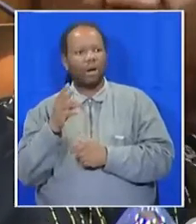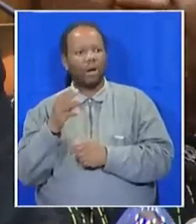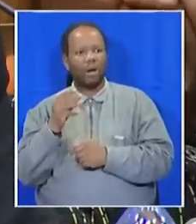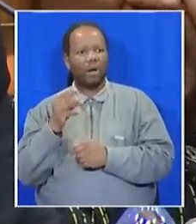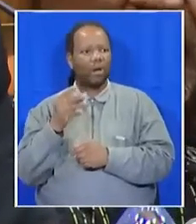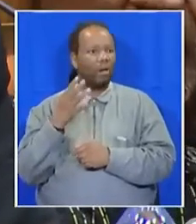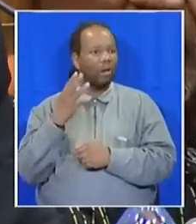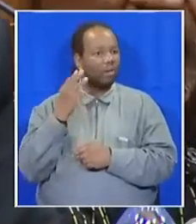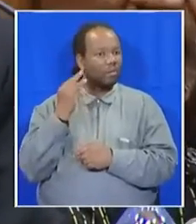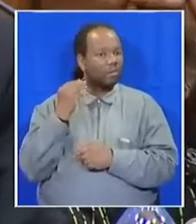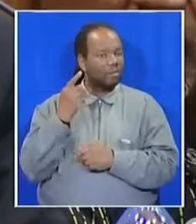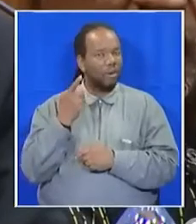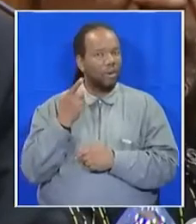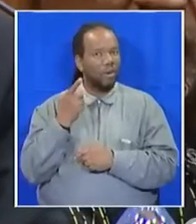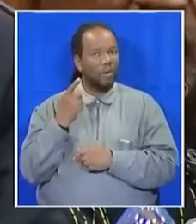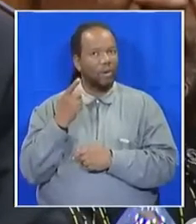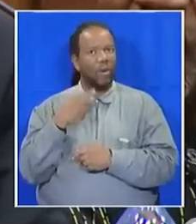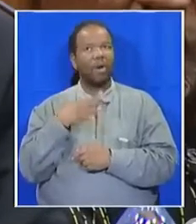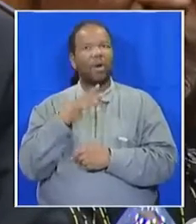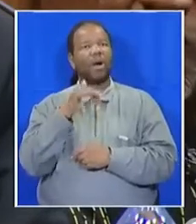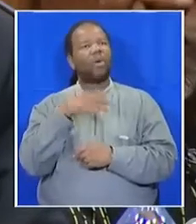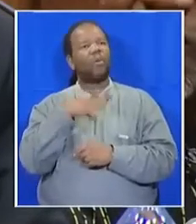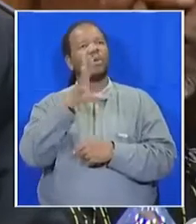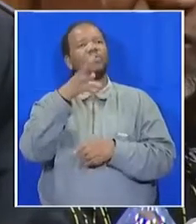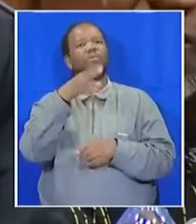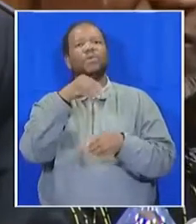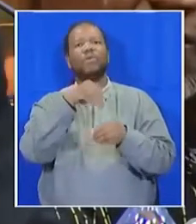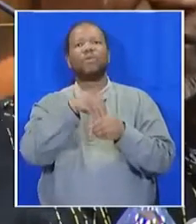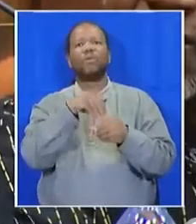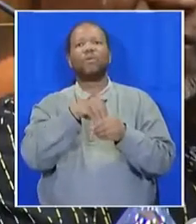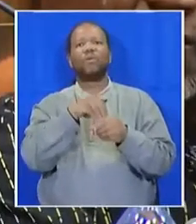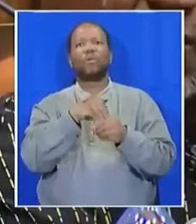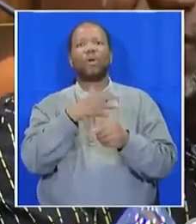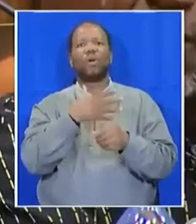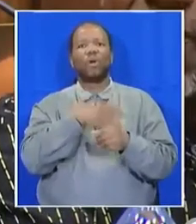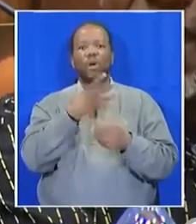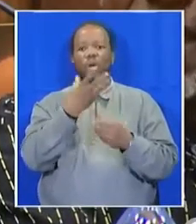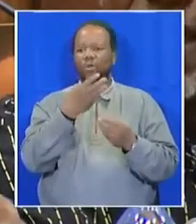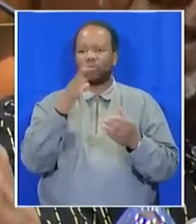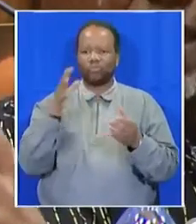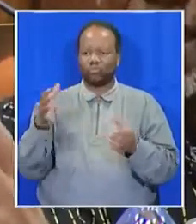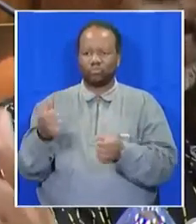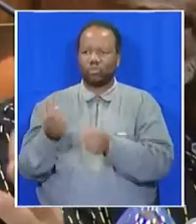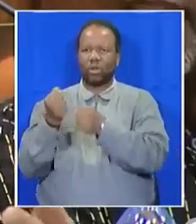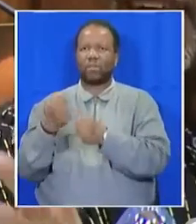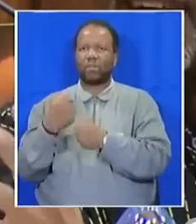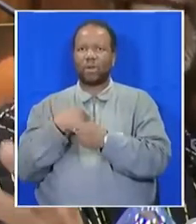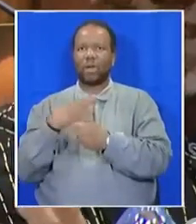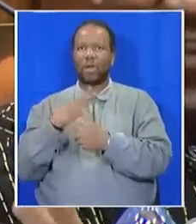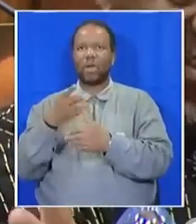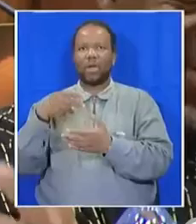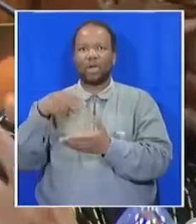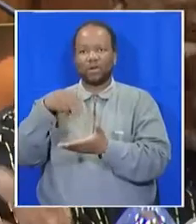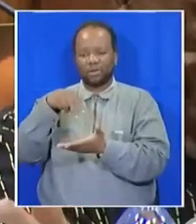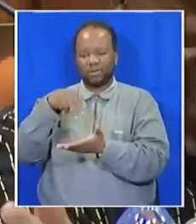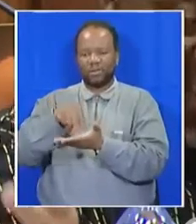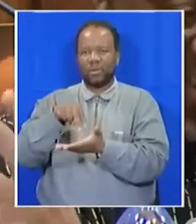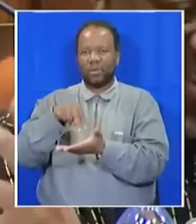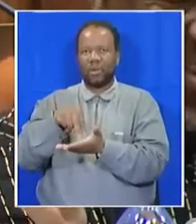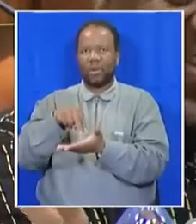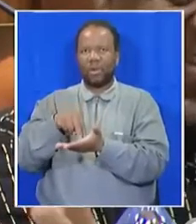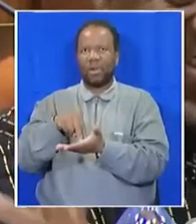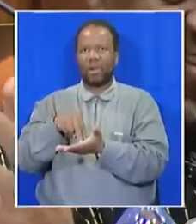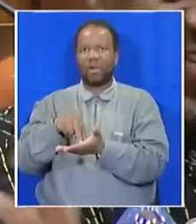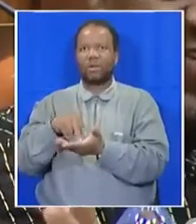No, I have to involve you because I remember how you ambushed me. We were standing there in the glare of publicity